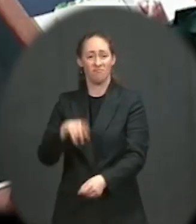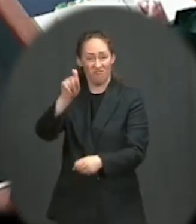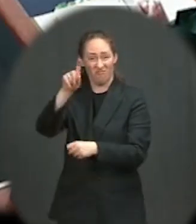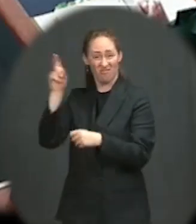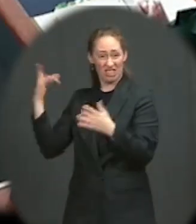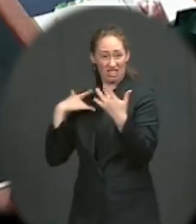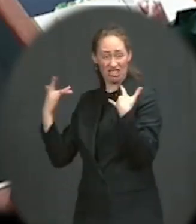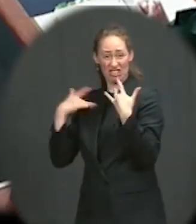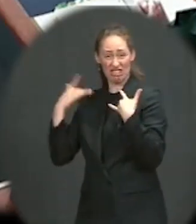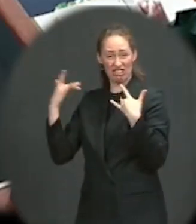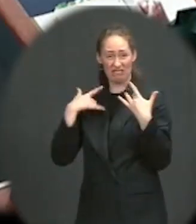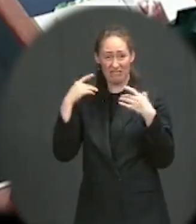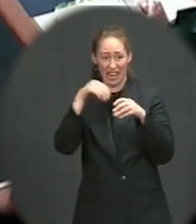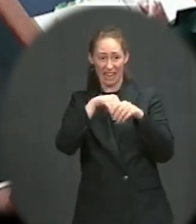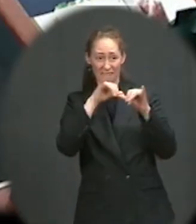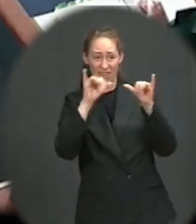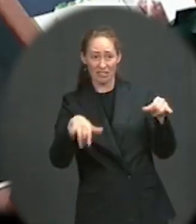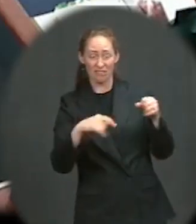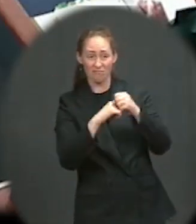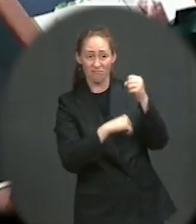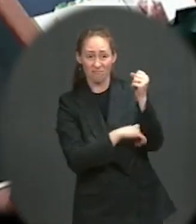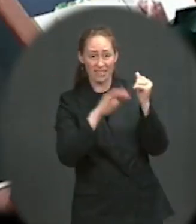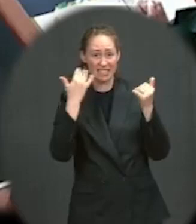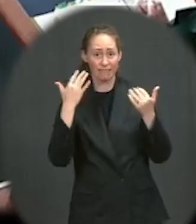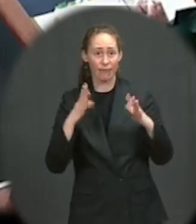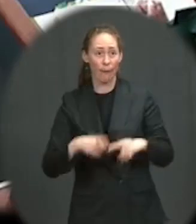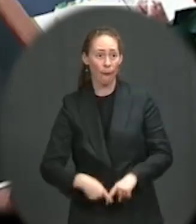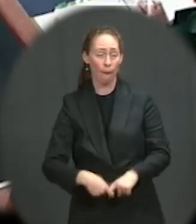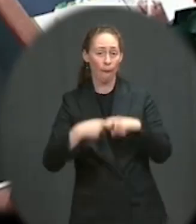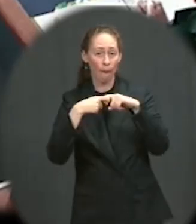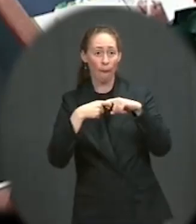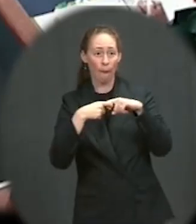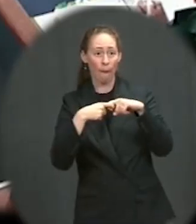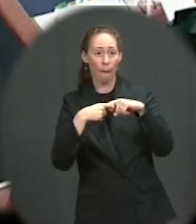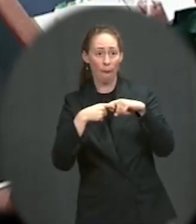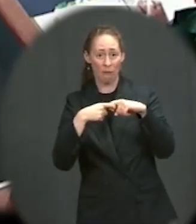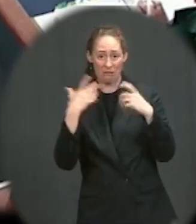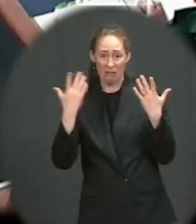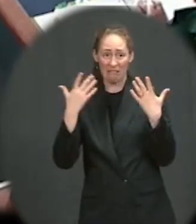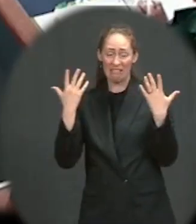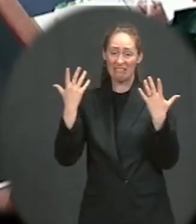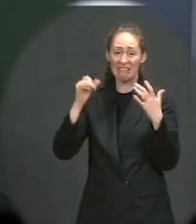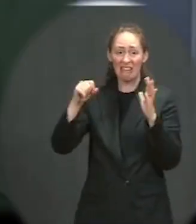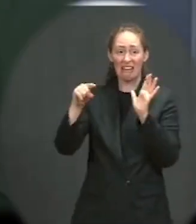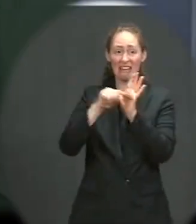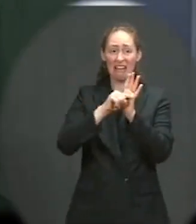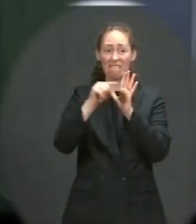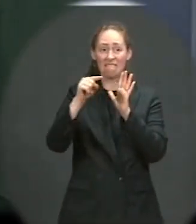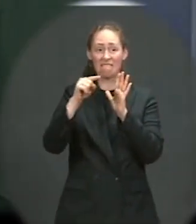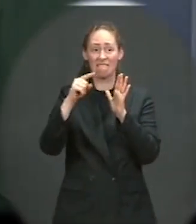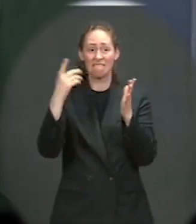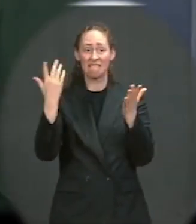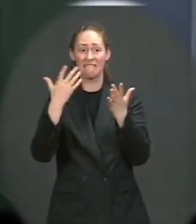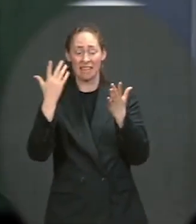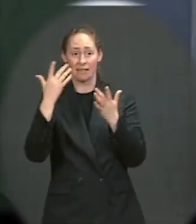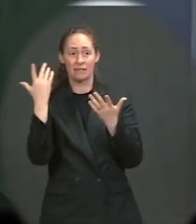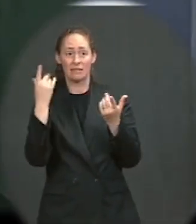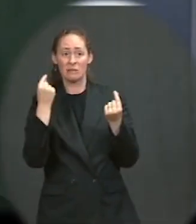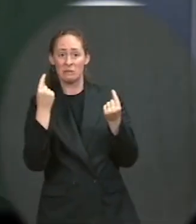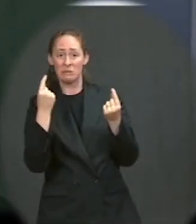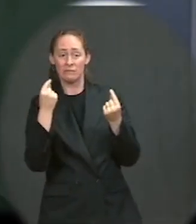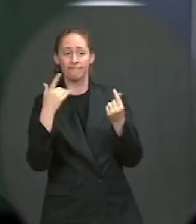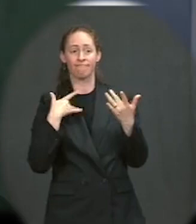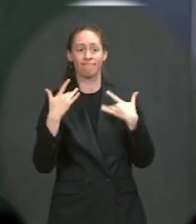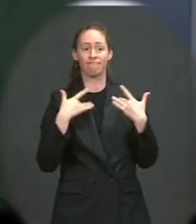to the point that it could have a negative impact on Democrats competing in next year's elections? You mean our budget reconciliation process we're meeting